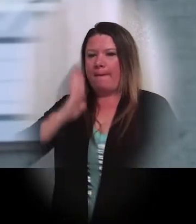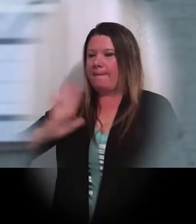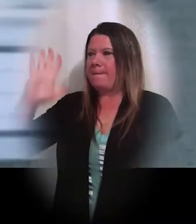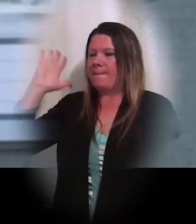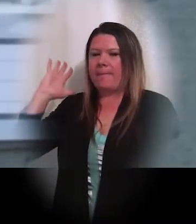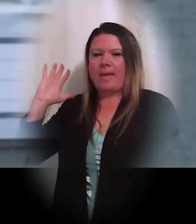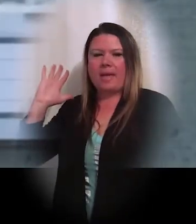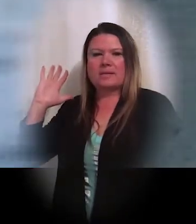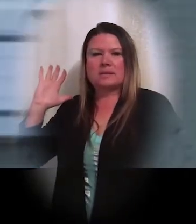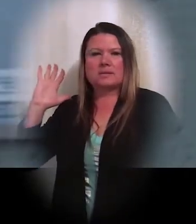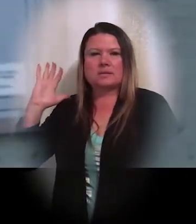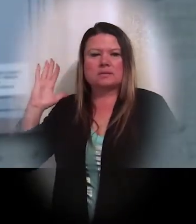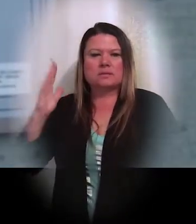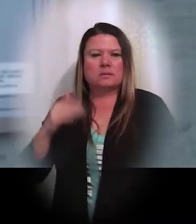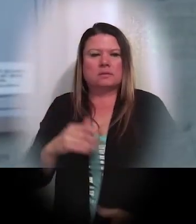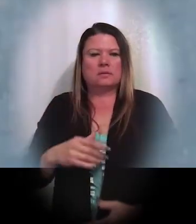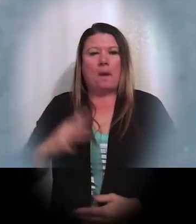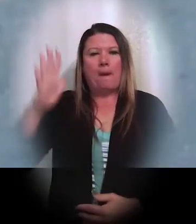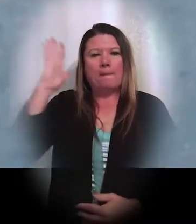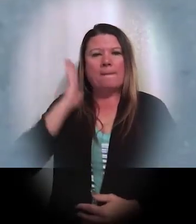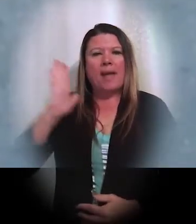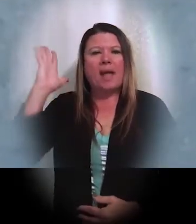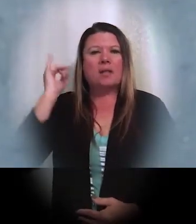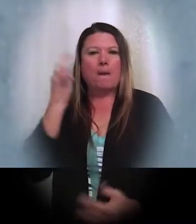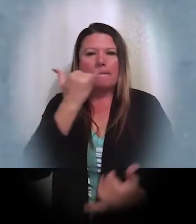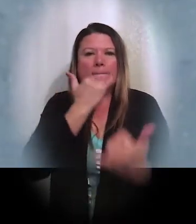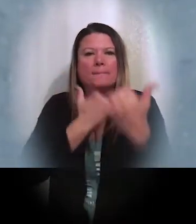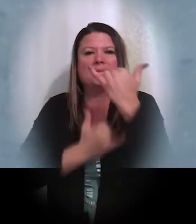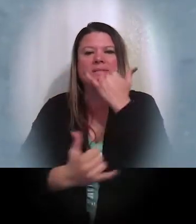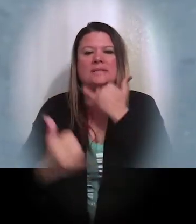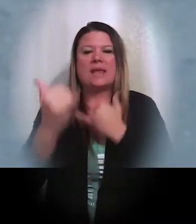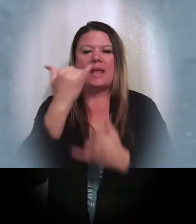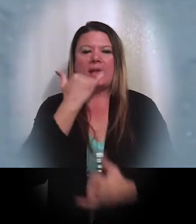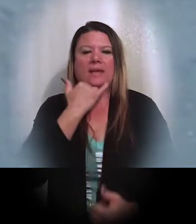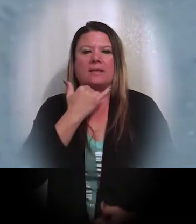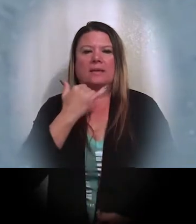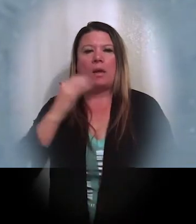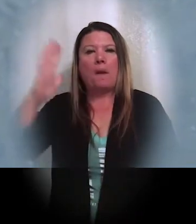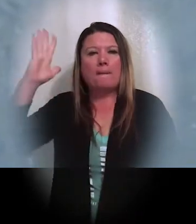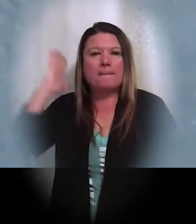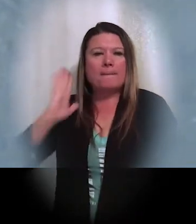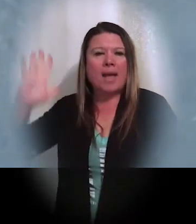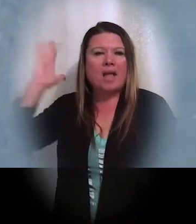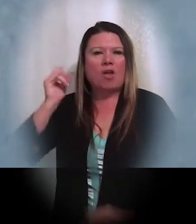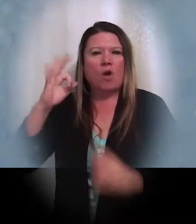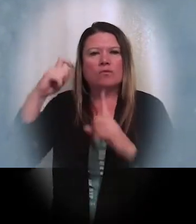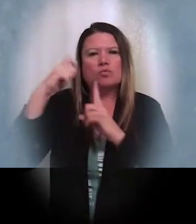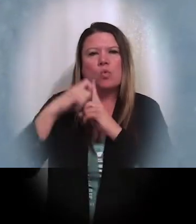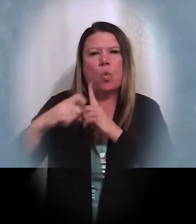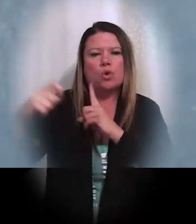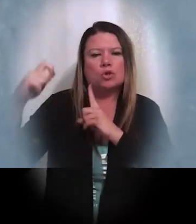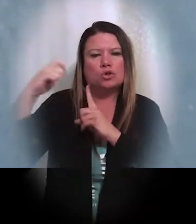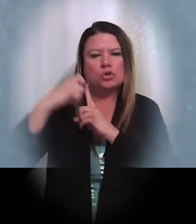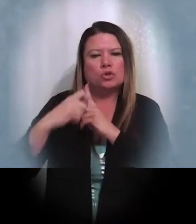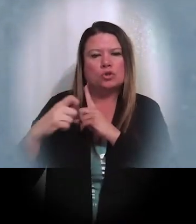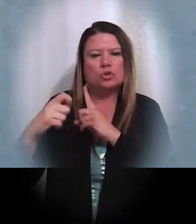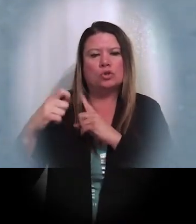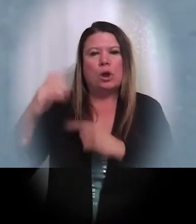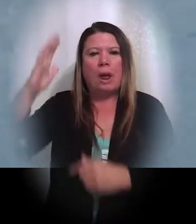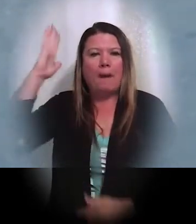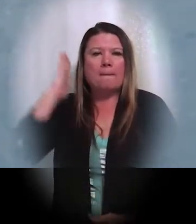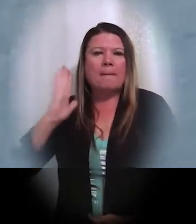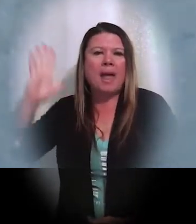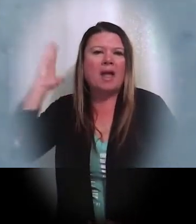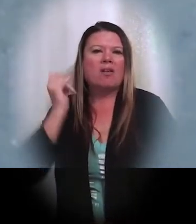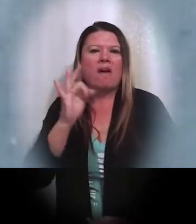see all my past, a past of mistakes, a past of torture,